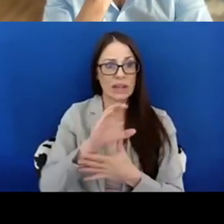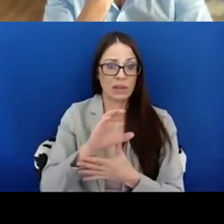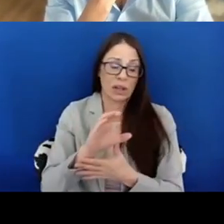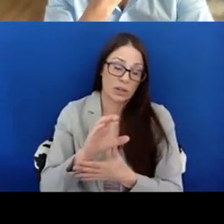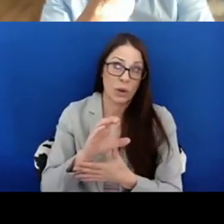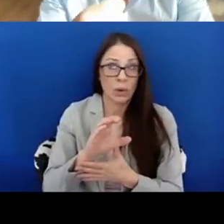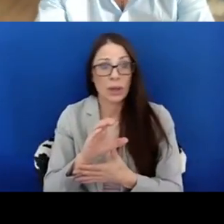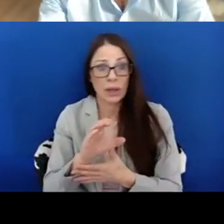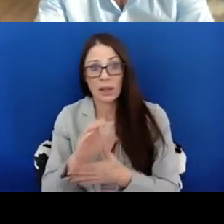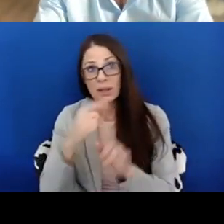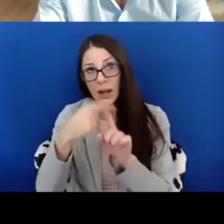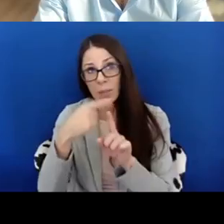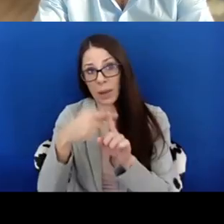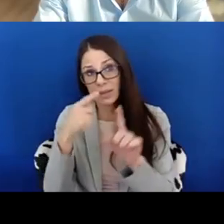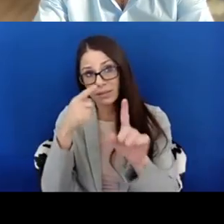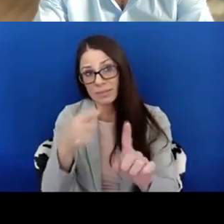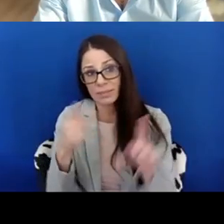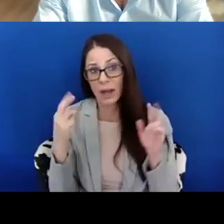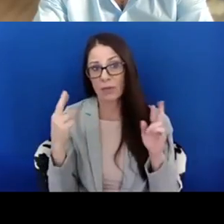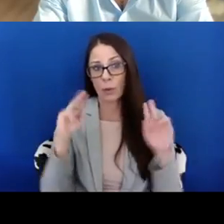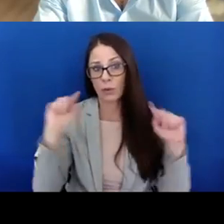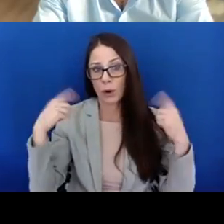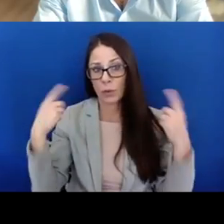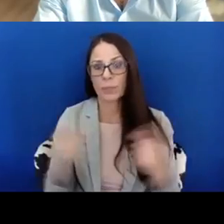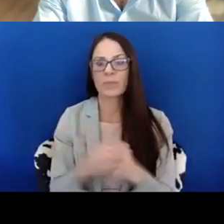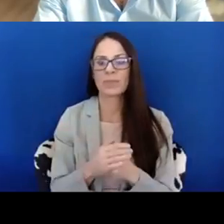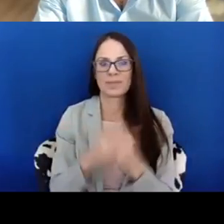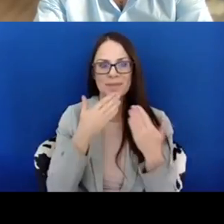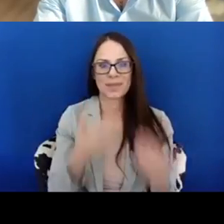for, as well. Thank you. Thank you.